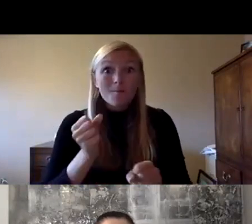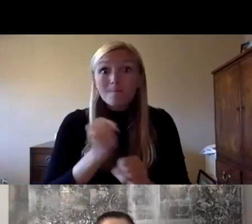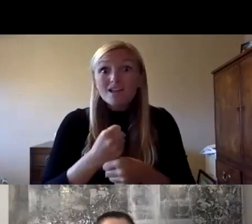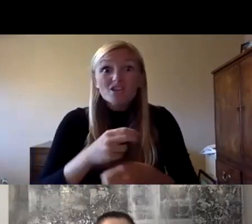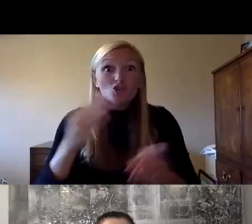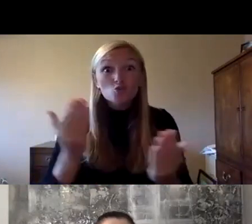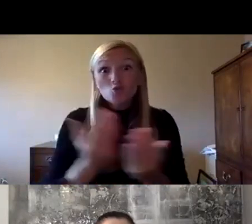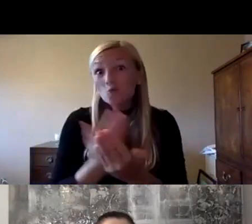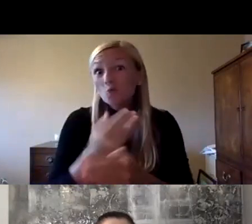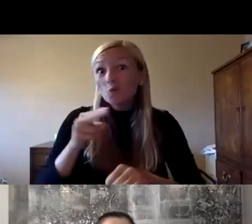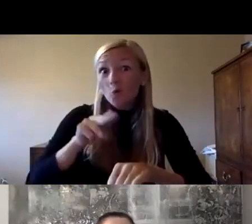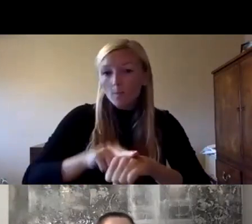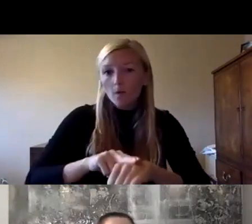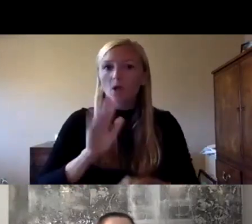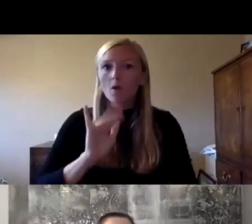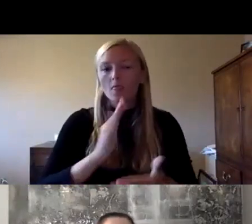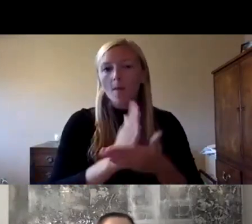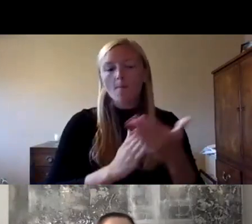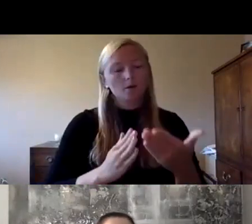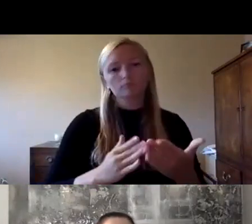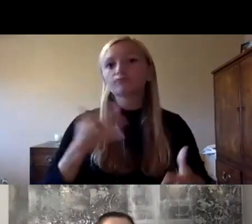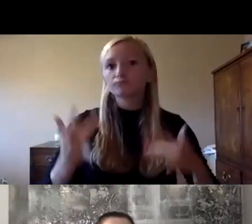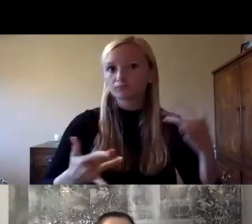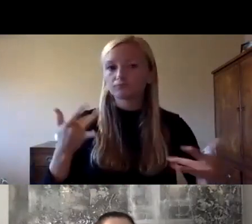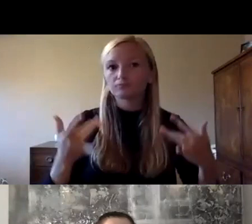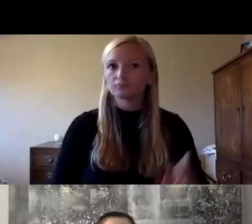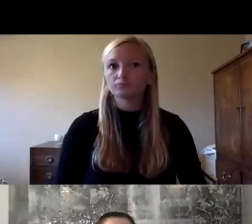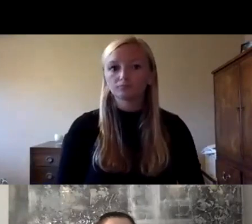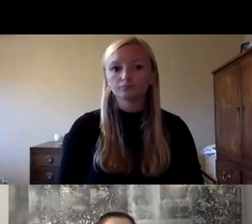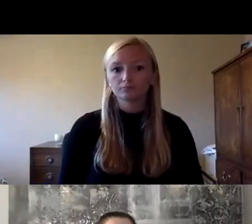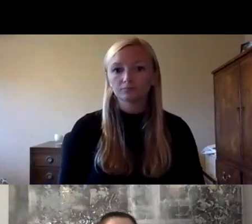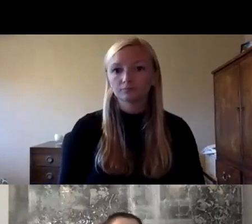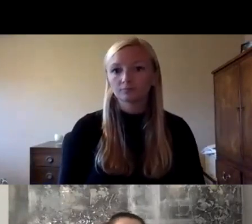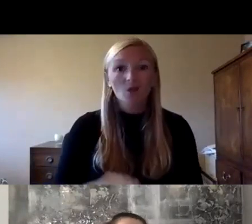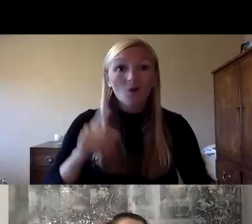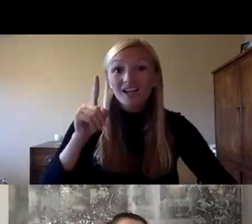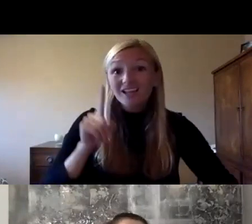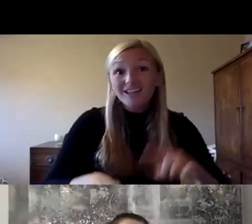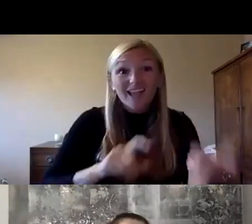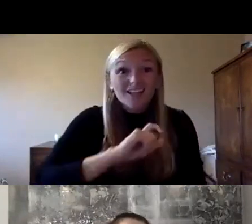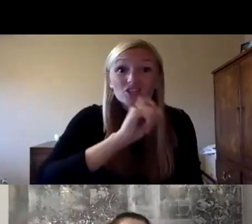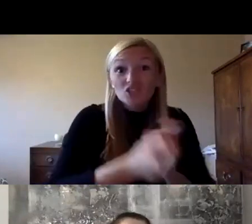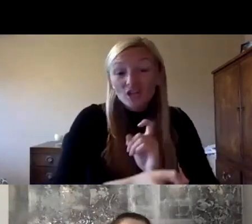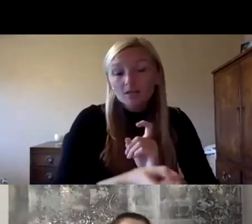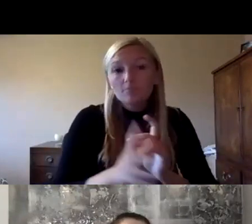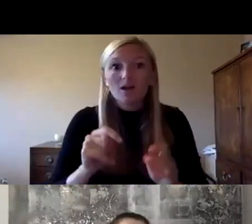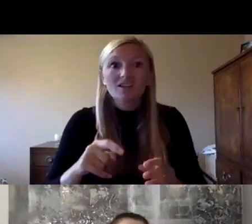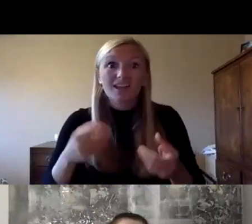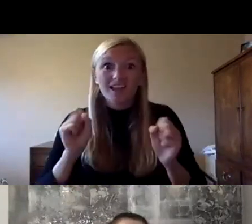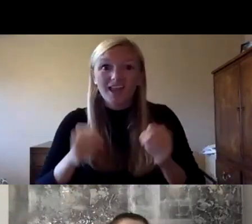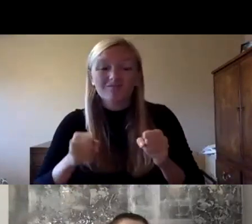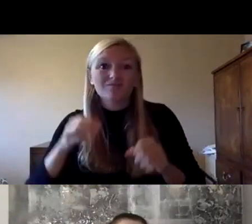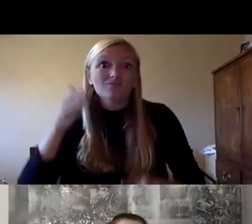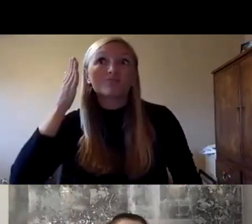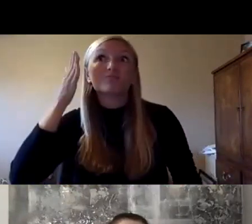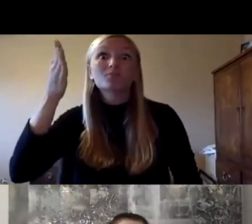so it's very that part is very exciting and we can't change what happened we can only look forward and that's part of the